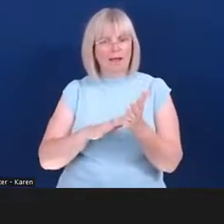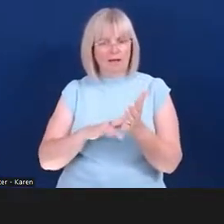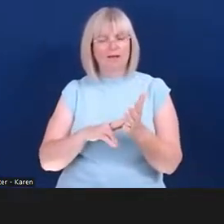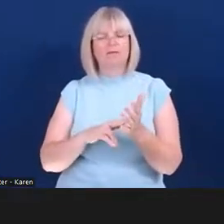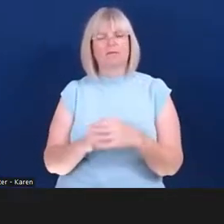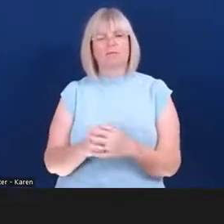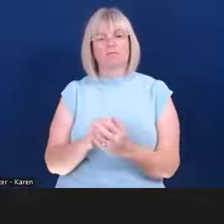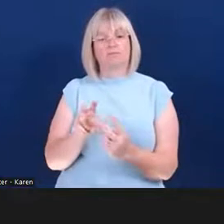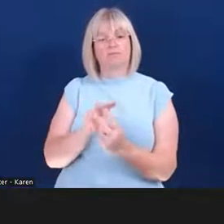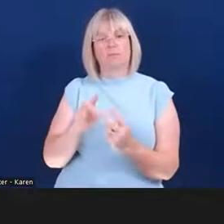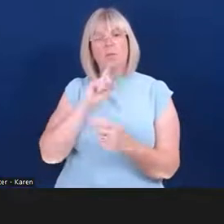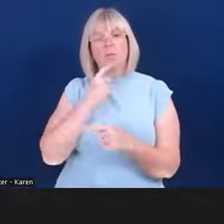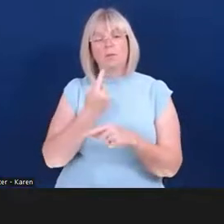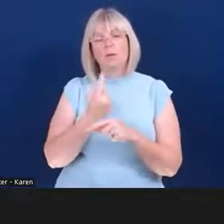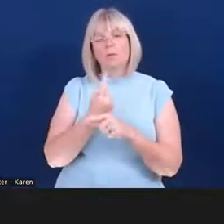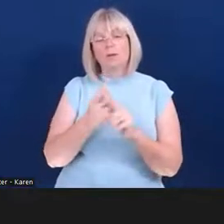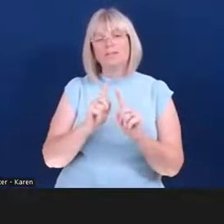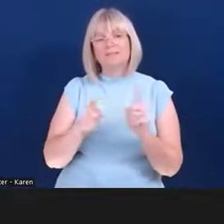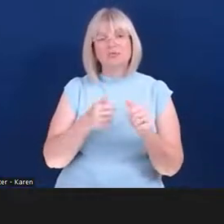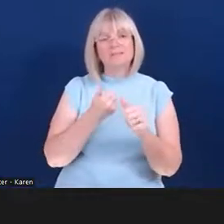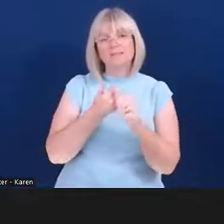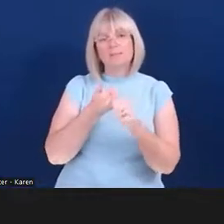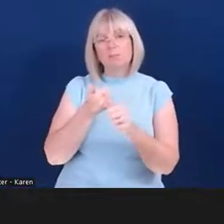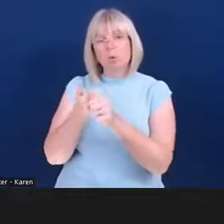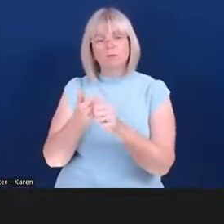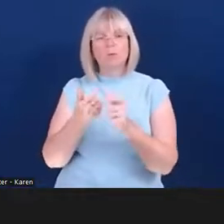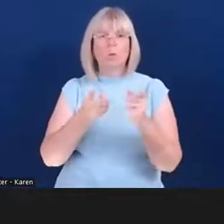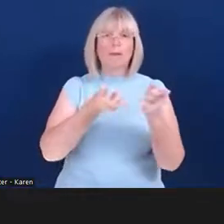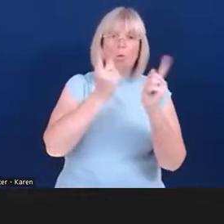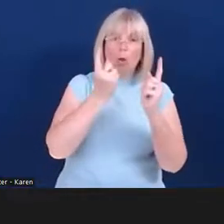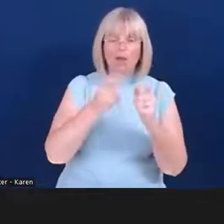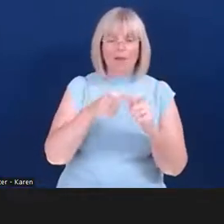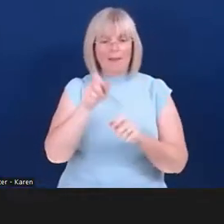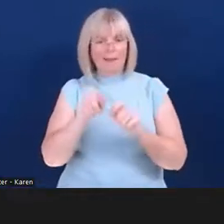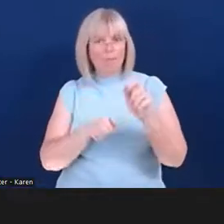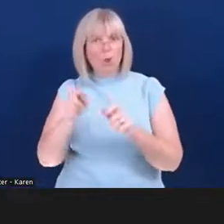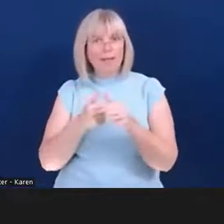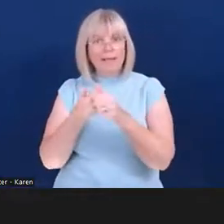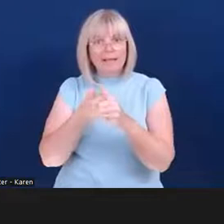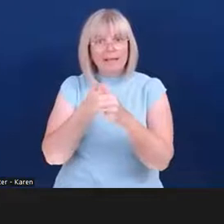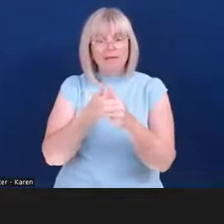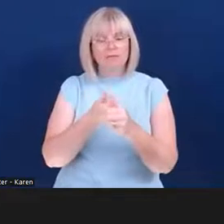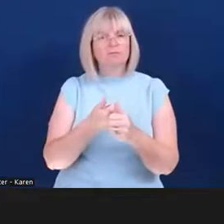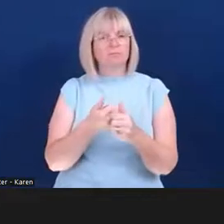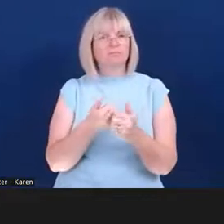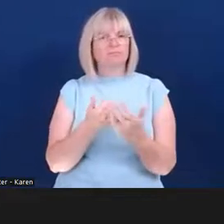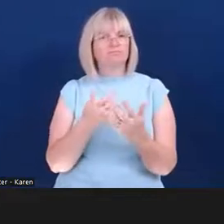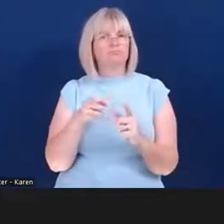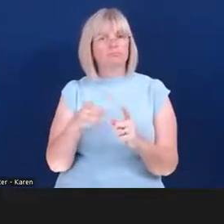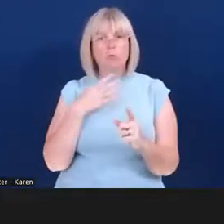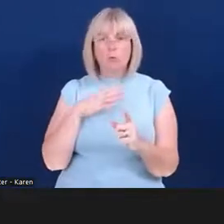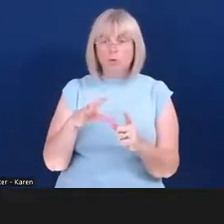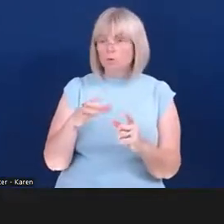support available to employers and employees who want to get involved in the workplace and particularly for employers